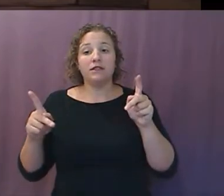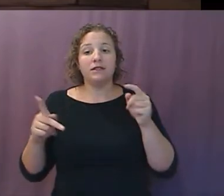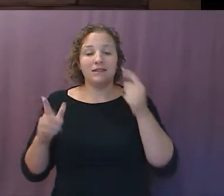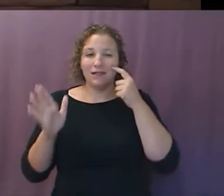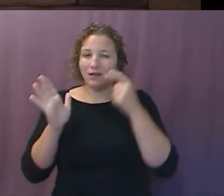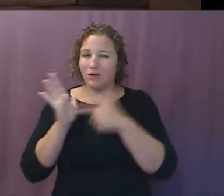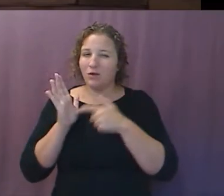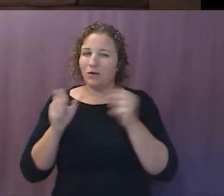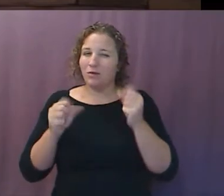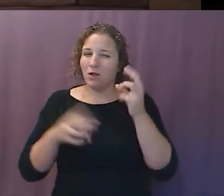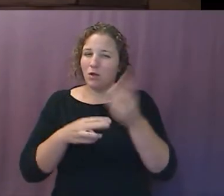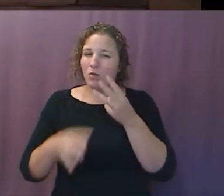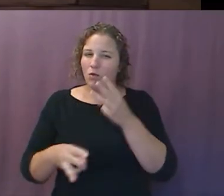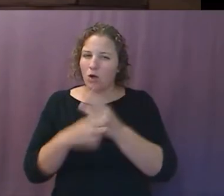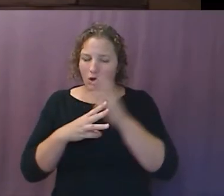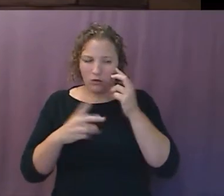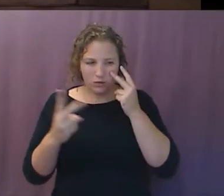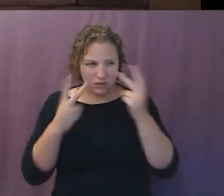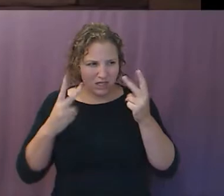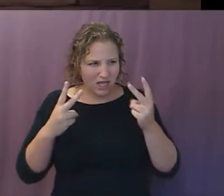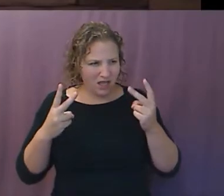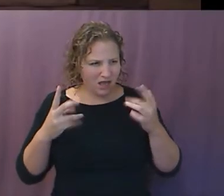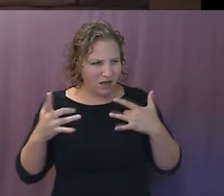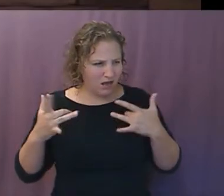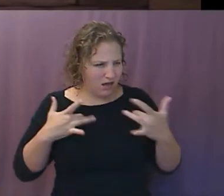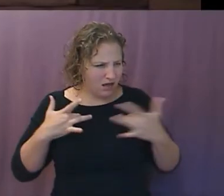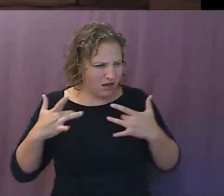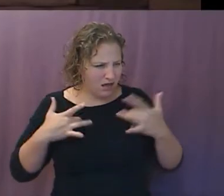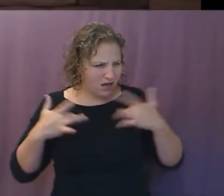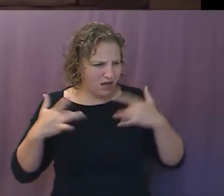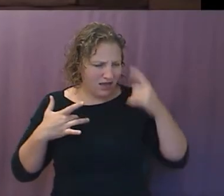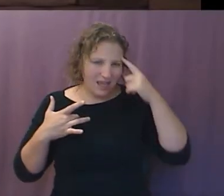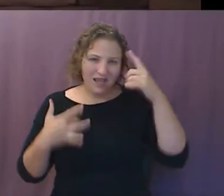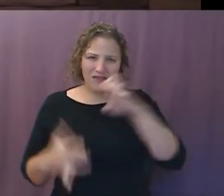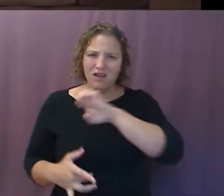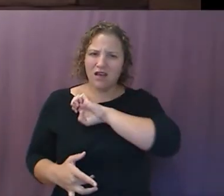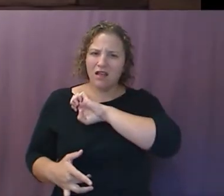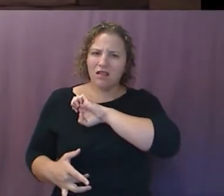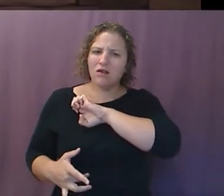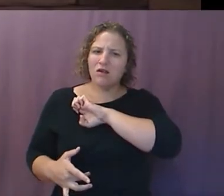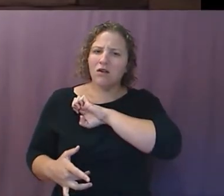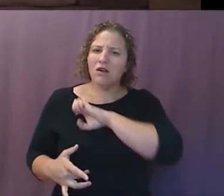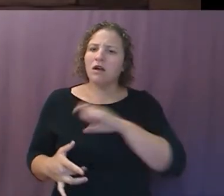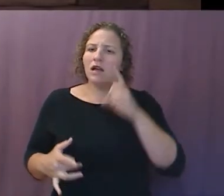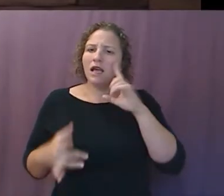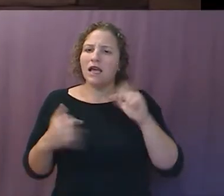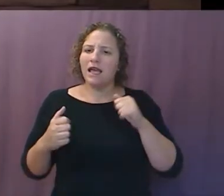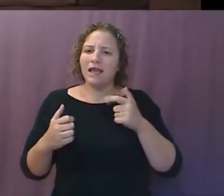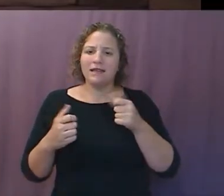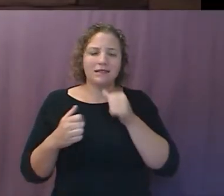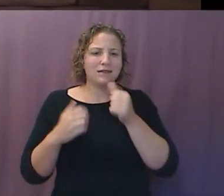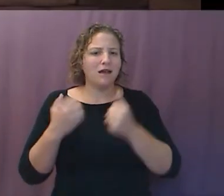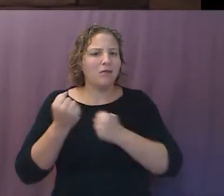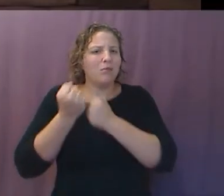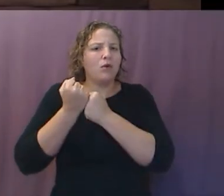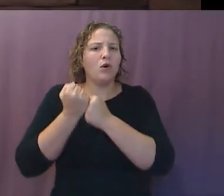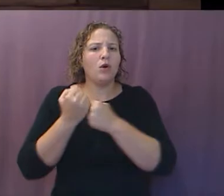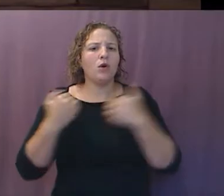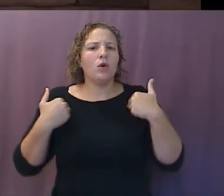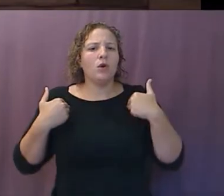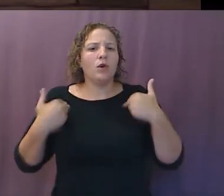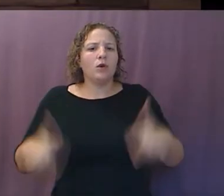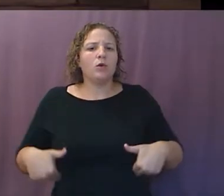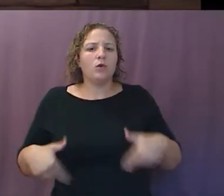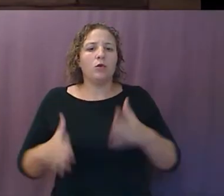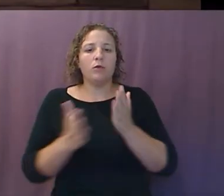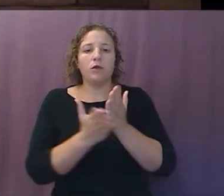concerns around the ethics of big data and whether the system is a breach of fundamental human rights, today's infographic looks